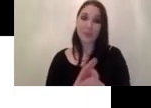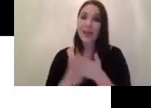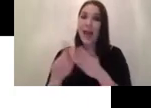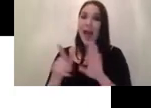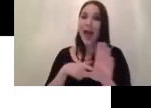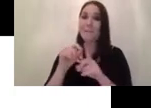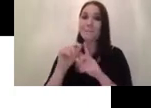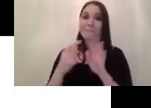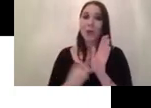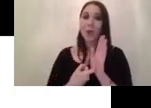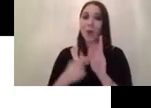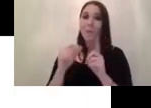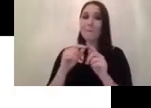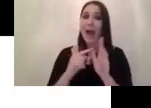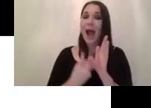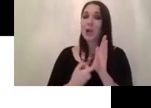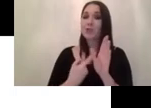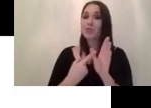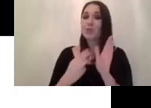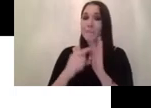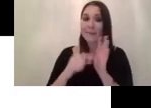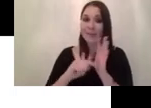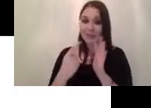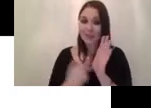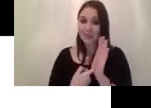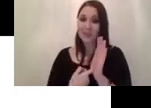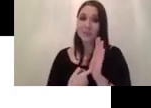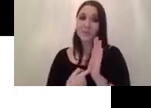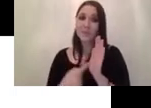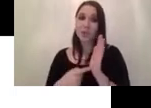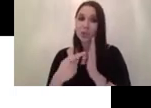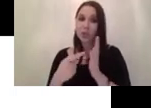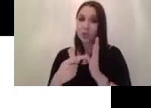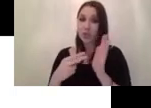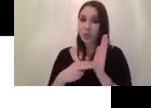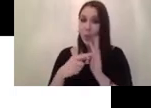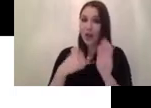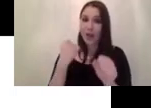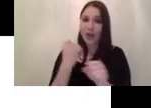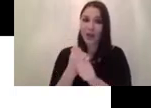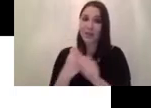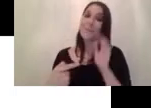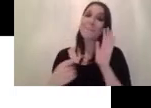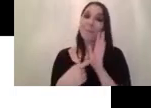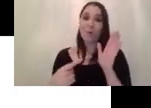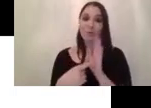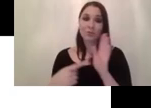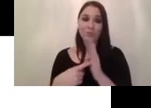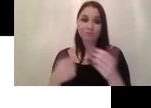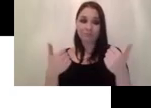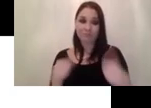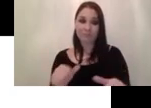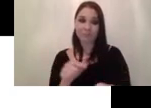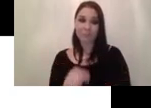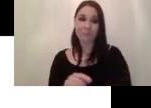industry application from my point of view everybody talk about overfitting is a bad thing uh it's not